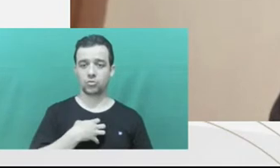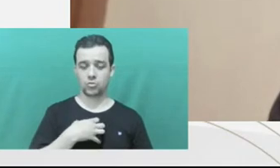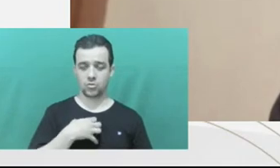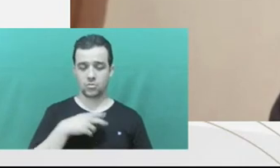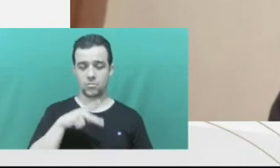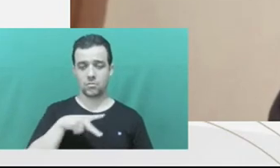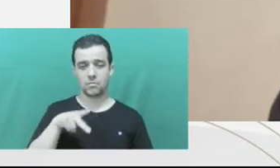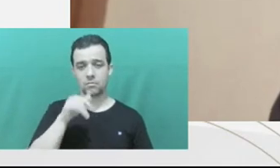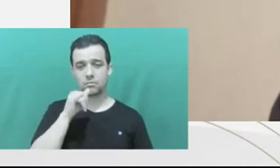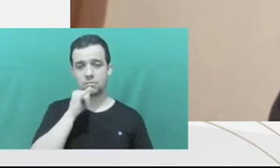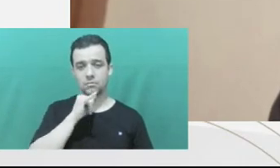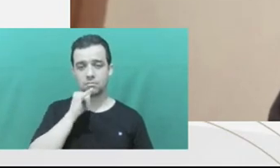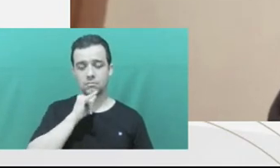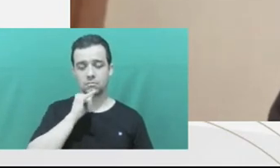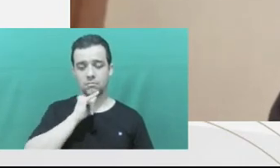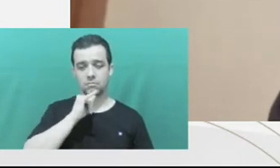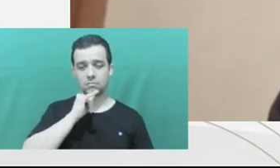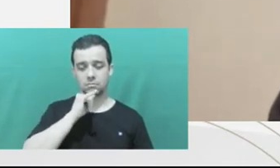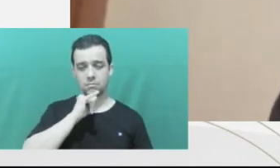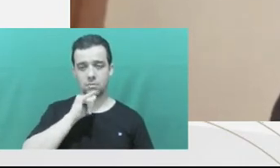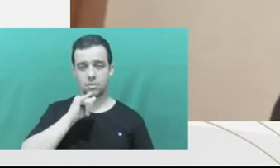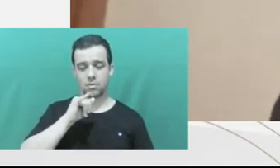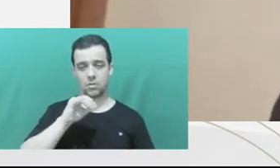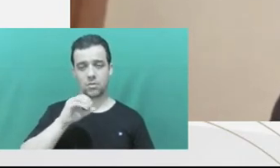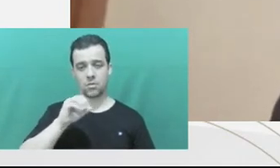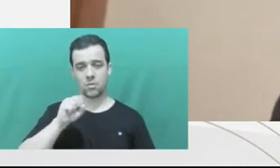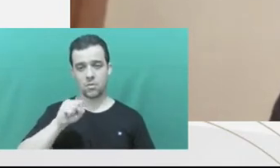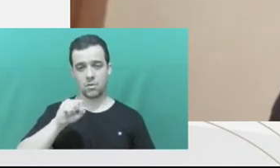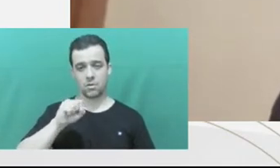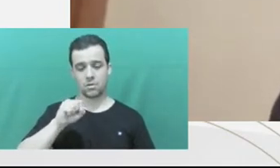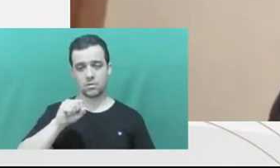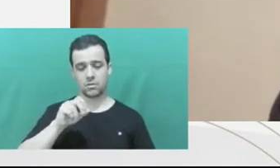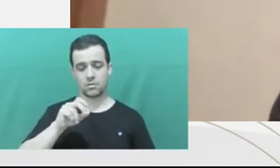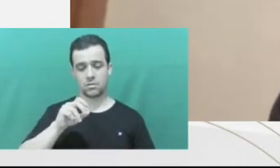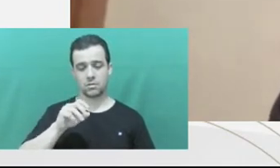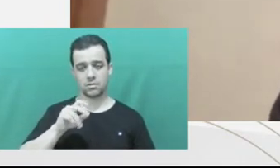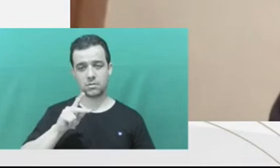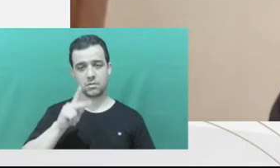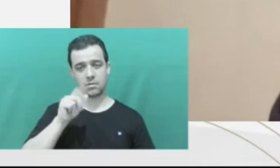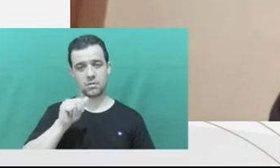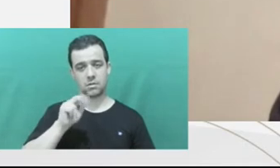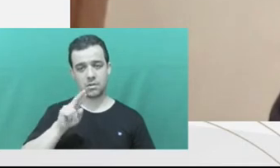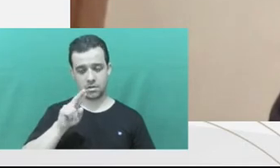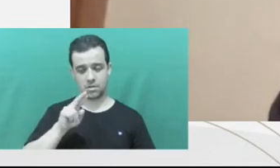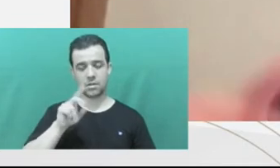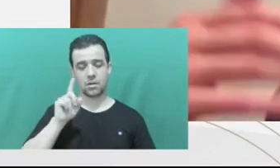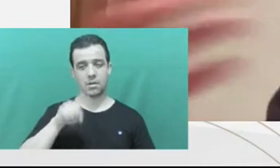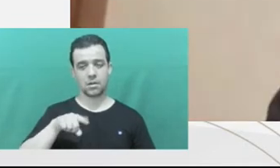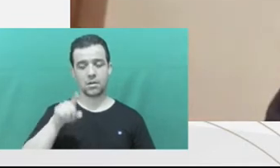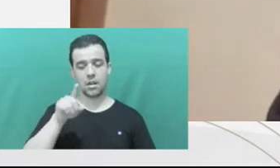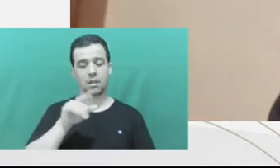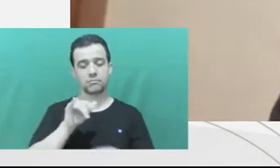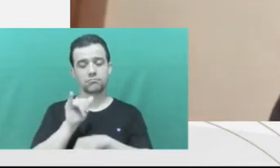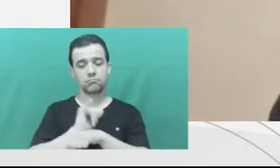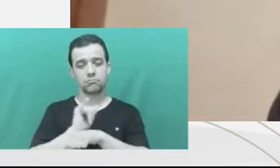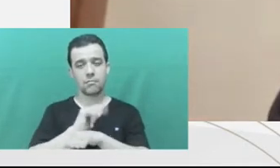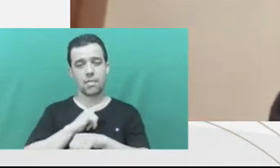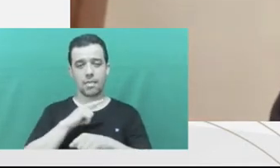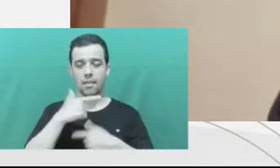Professor Oscar Chase from New York University has many articles